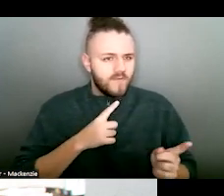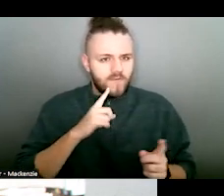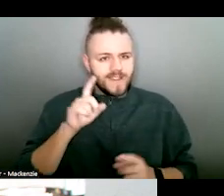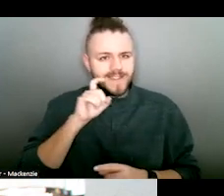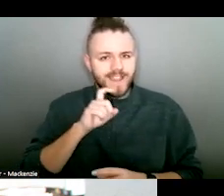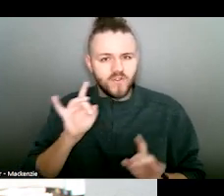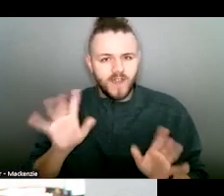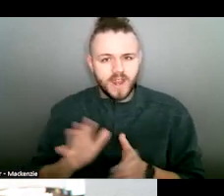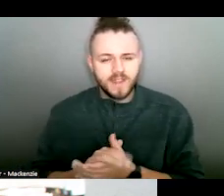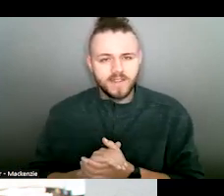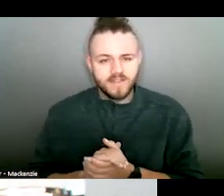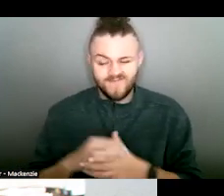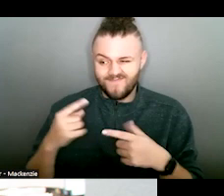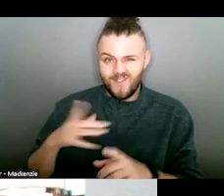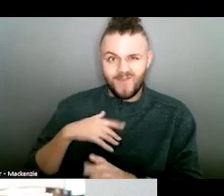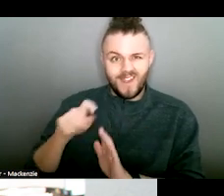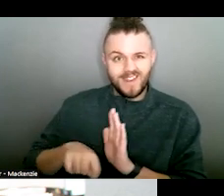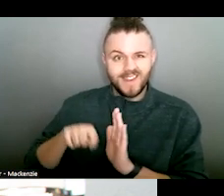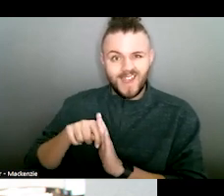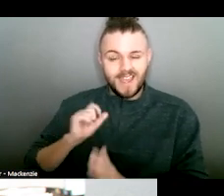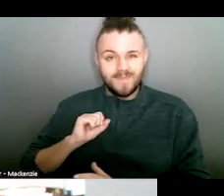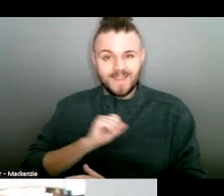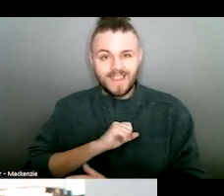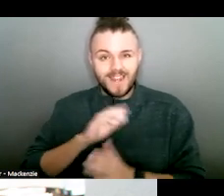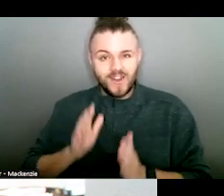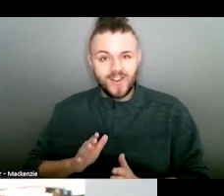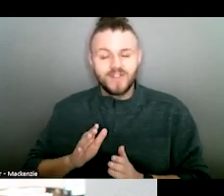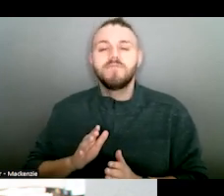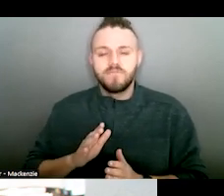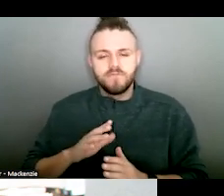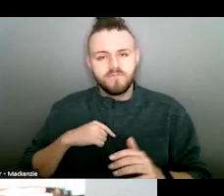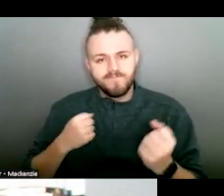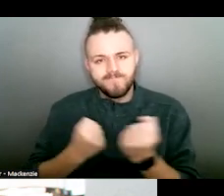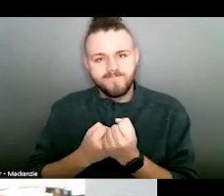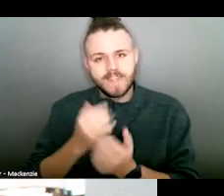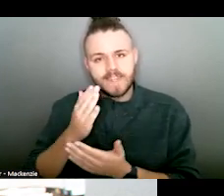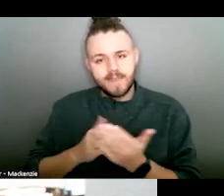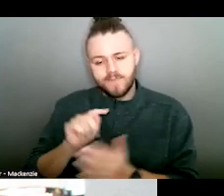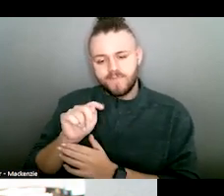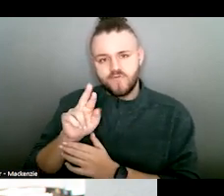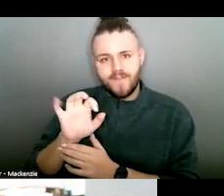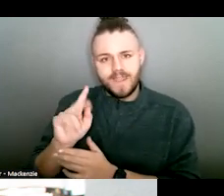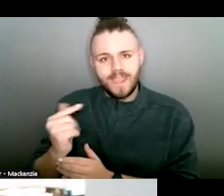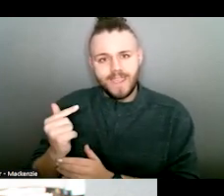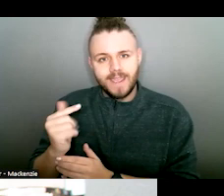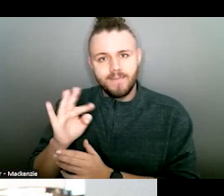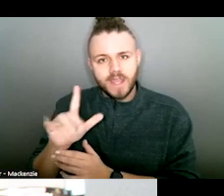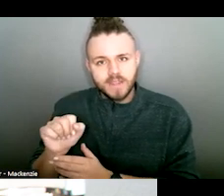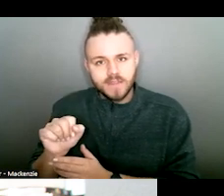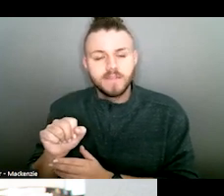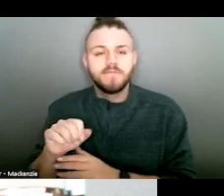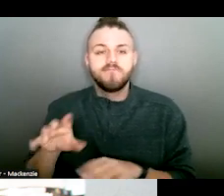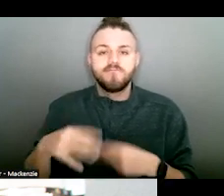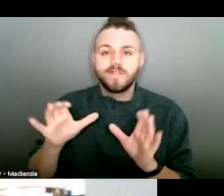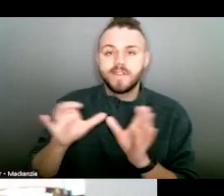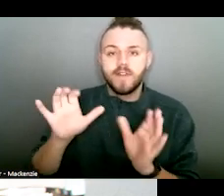violence. During my time in the Senate, I have sponsored bills that have helped those who have been trafficked to expunge their records, gain a